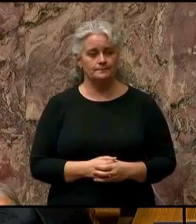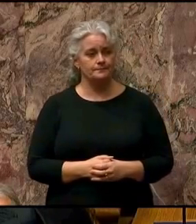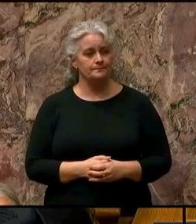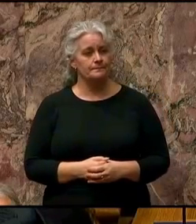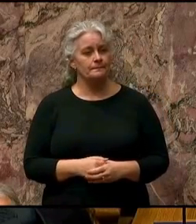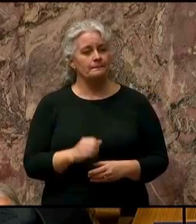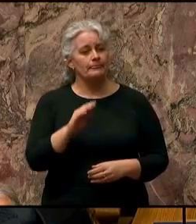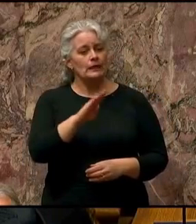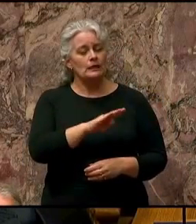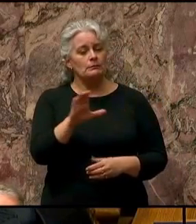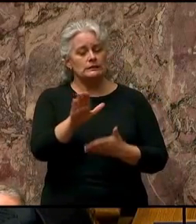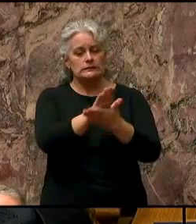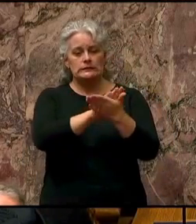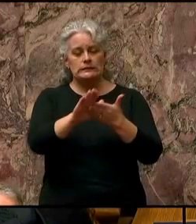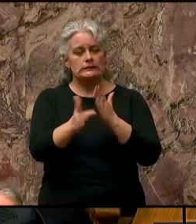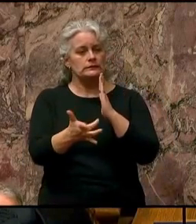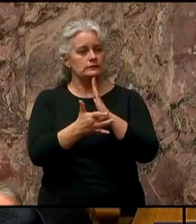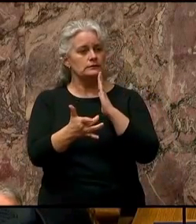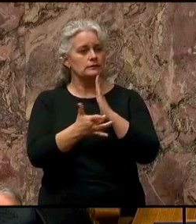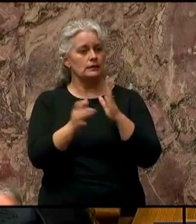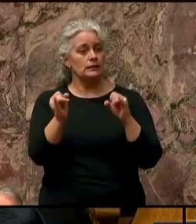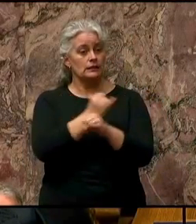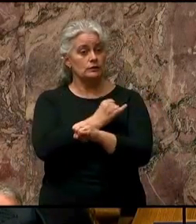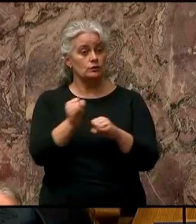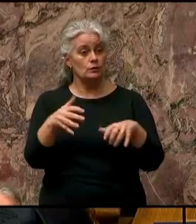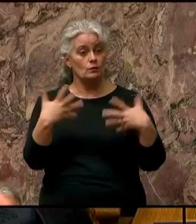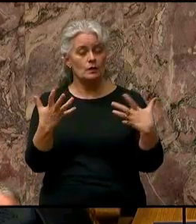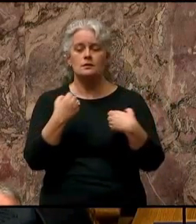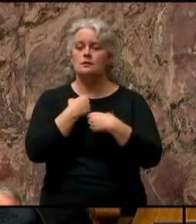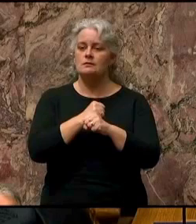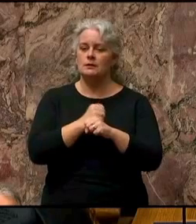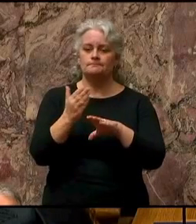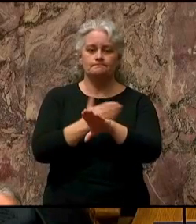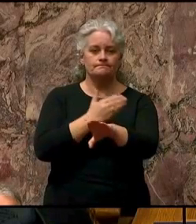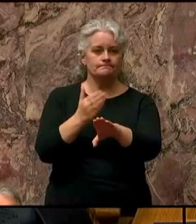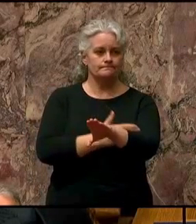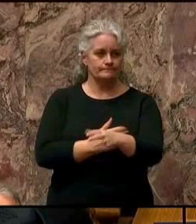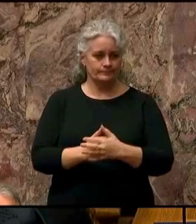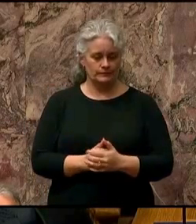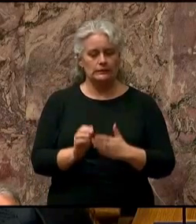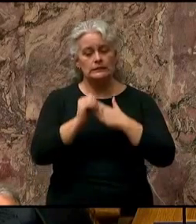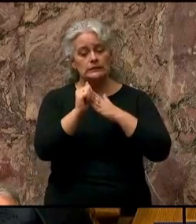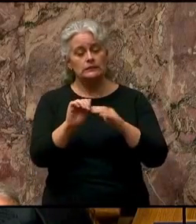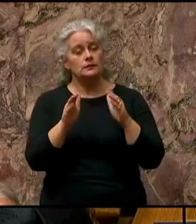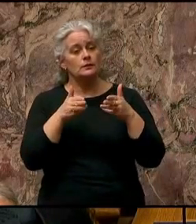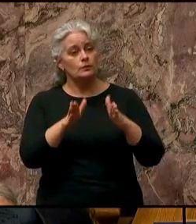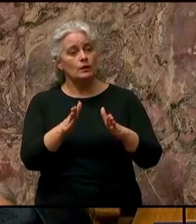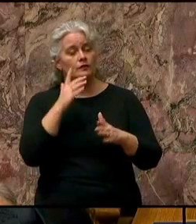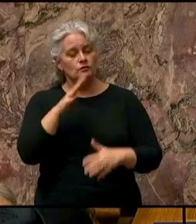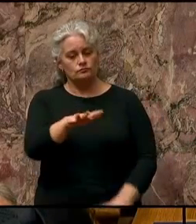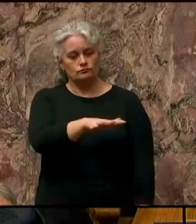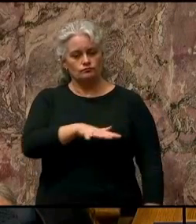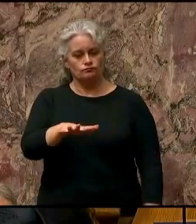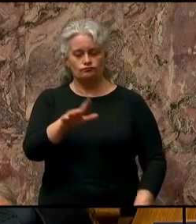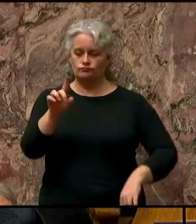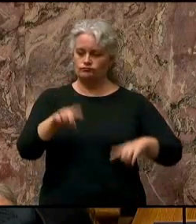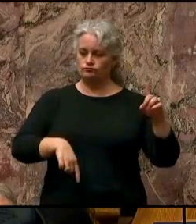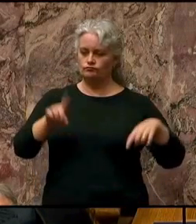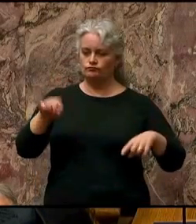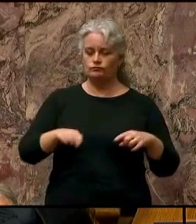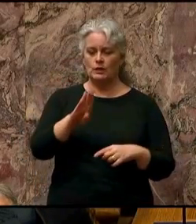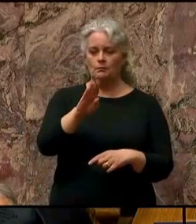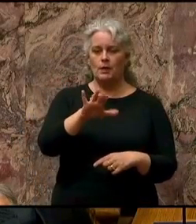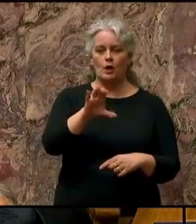BC's clean tech industry is also making strides, leading the way in fields as diverse as